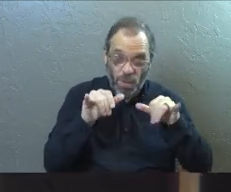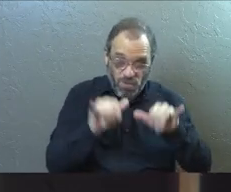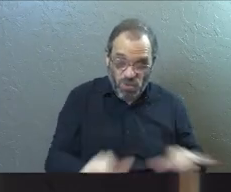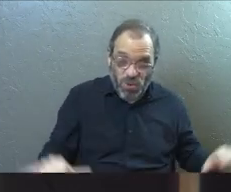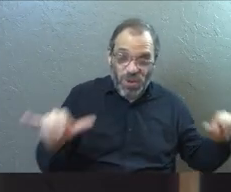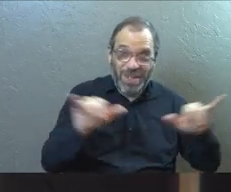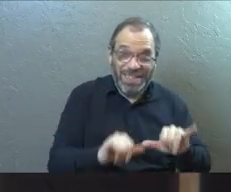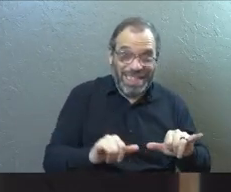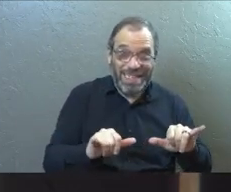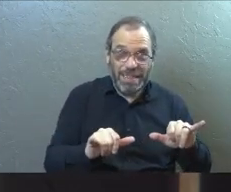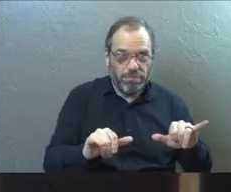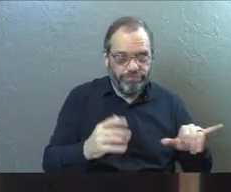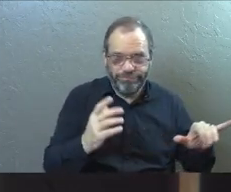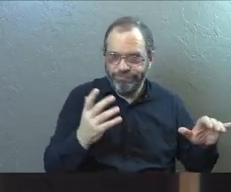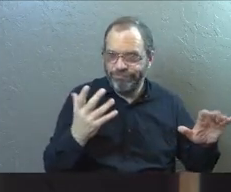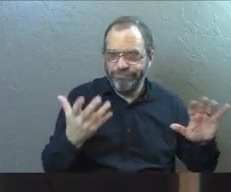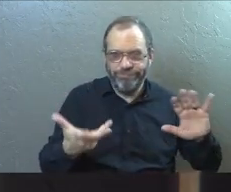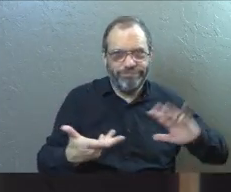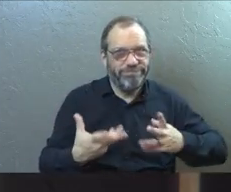all went out the window.